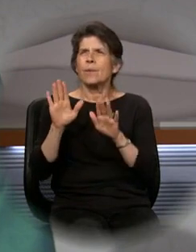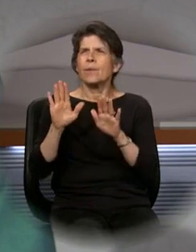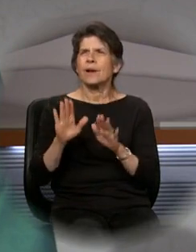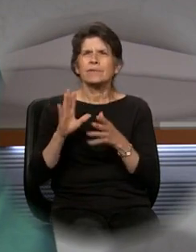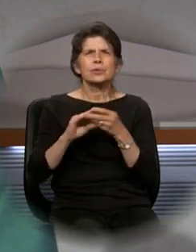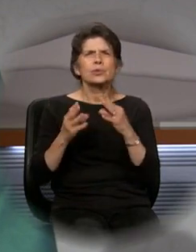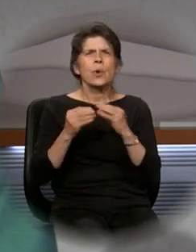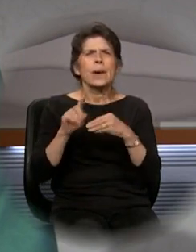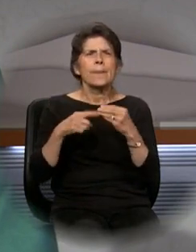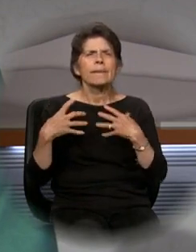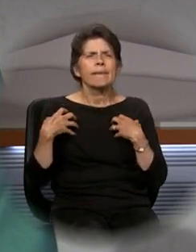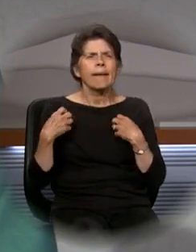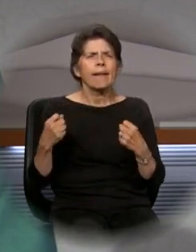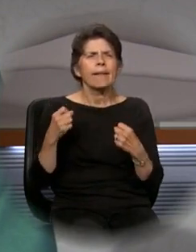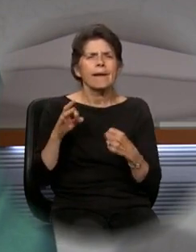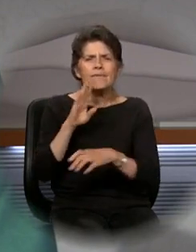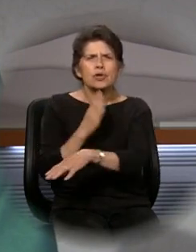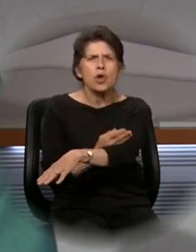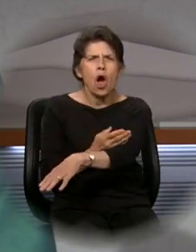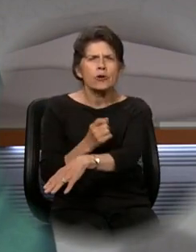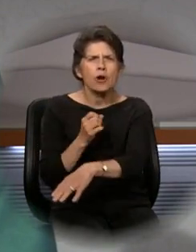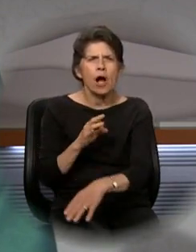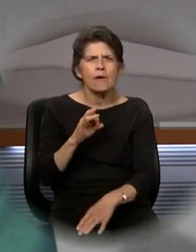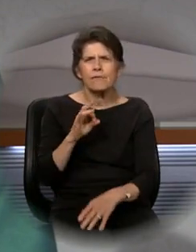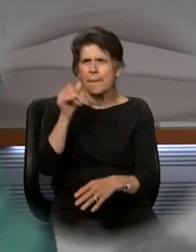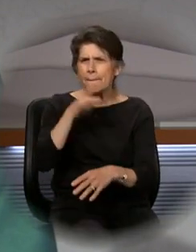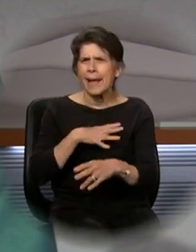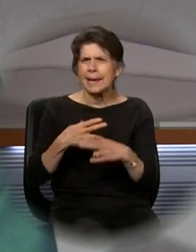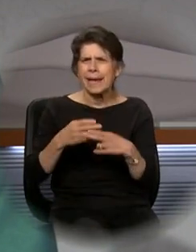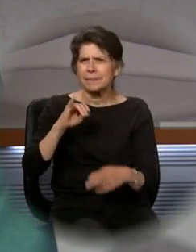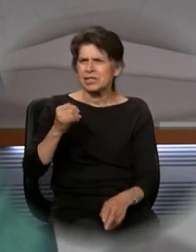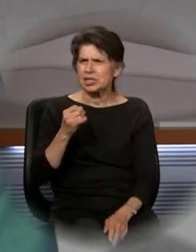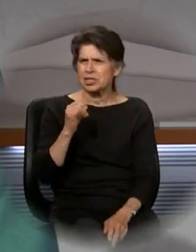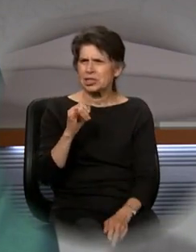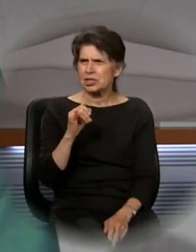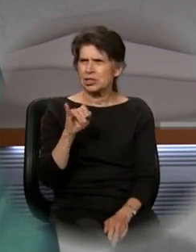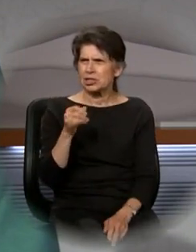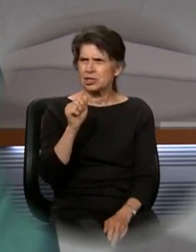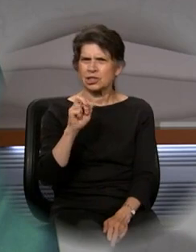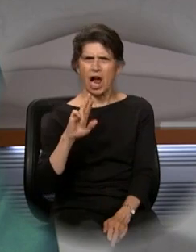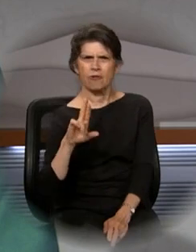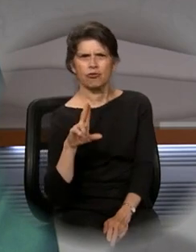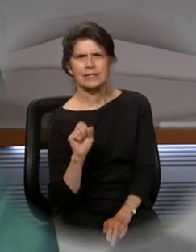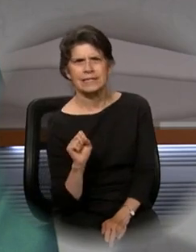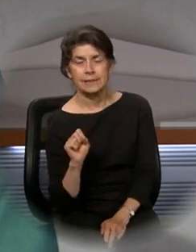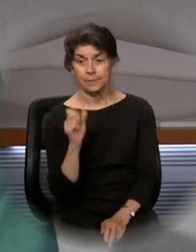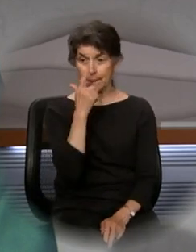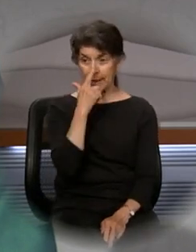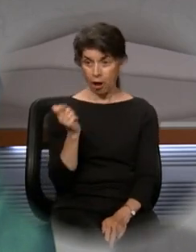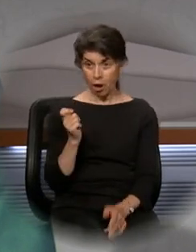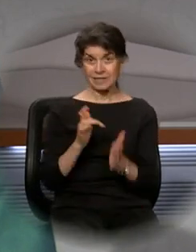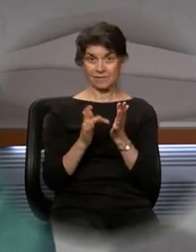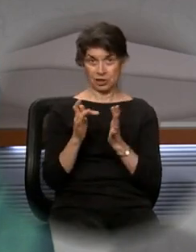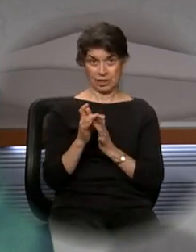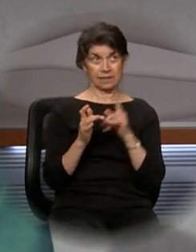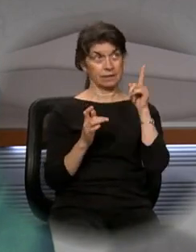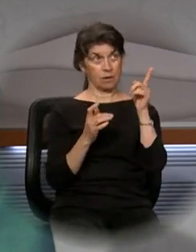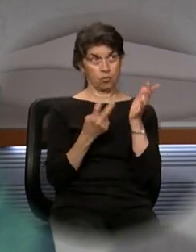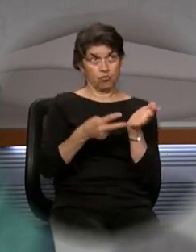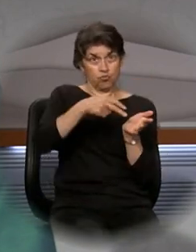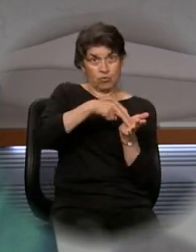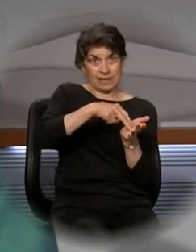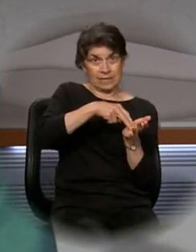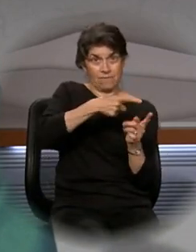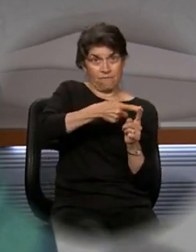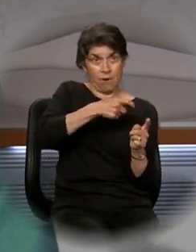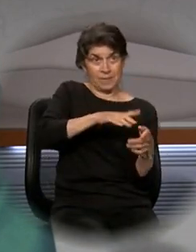story of the healing of the daughter of Jairus is that reminder for us, because of Jesus Christ, risen from the dead,